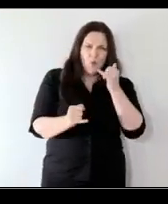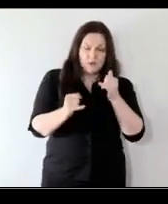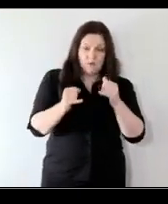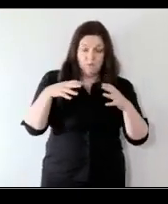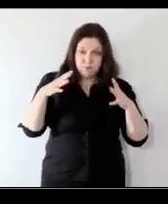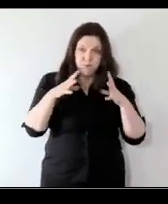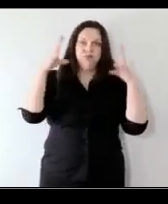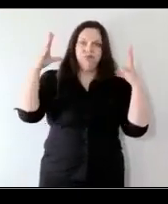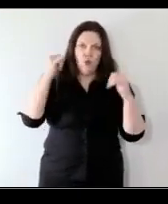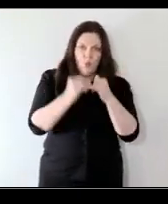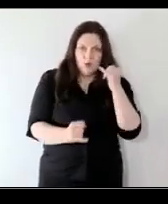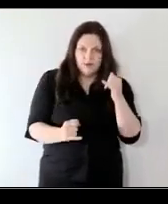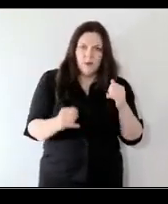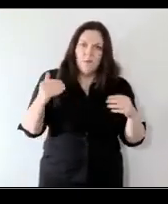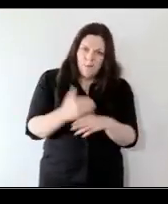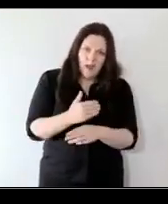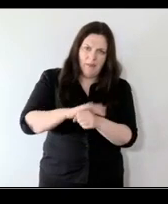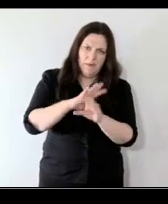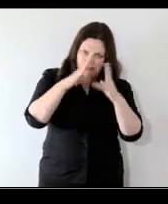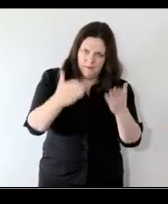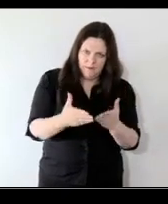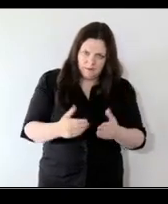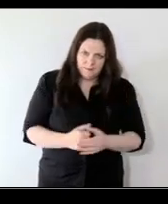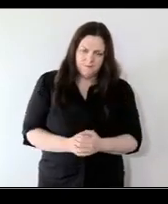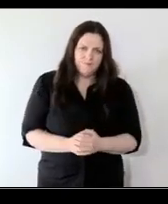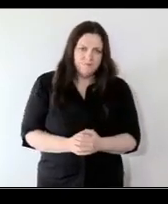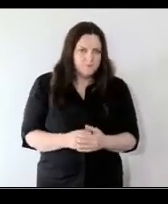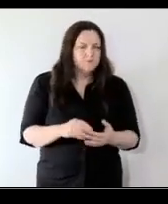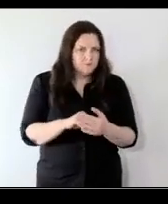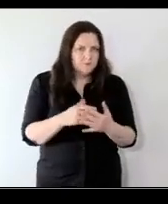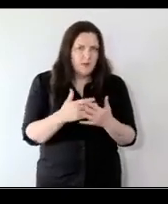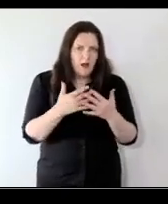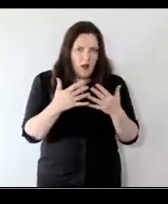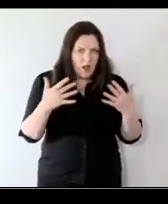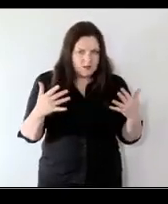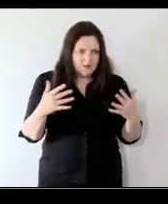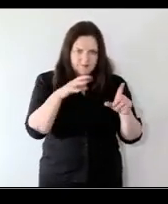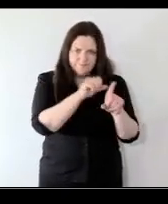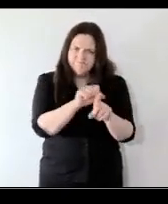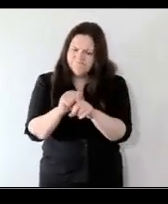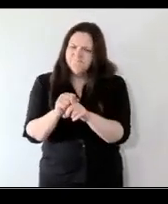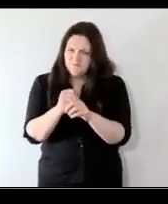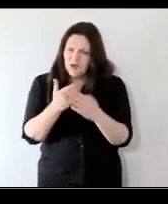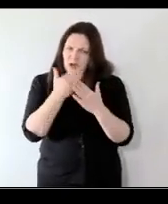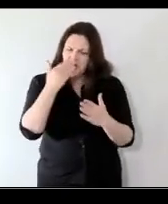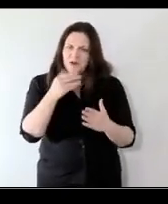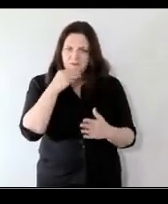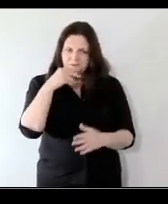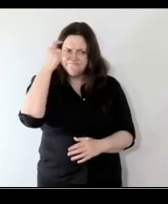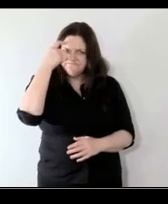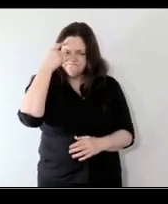amplified by the pandemic and so there are lots of sort of salient lessons to draw